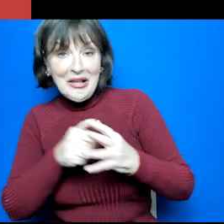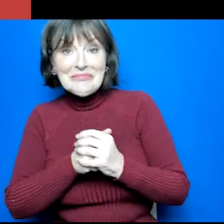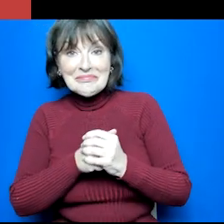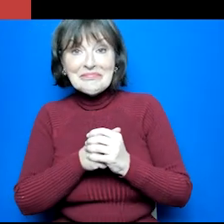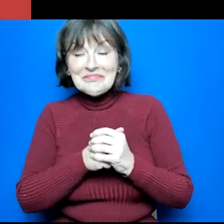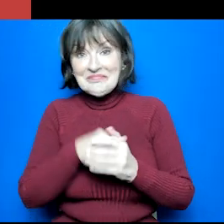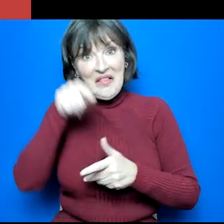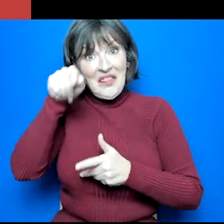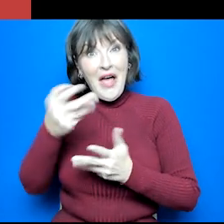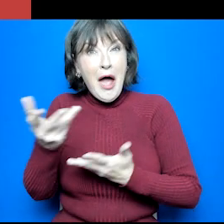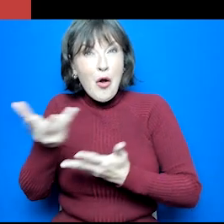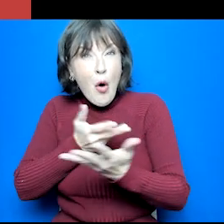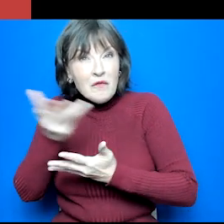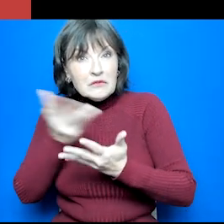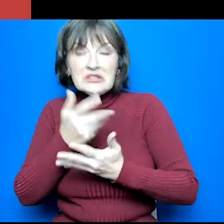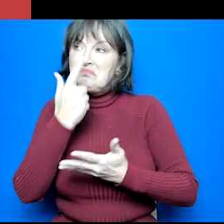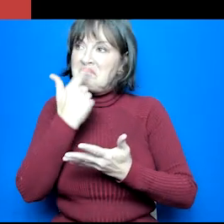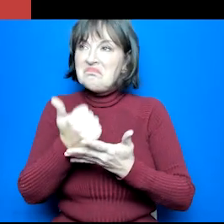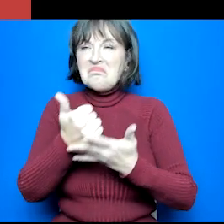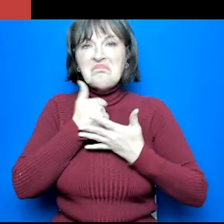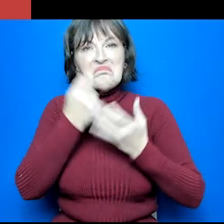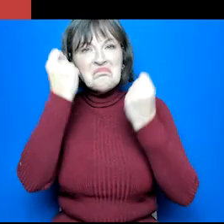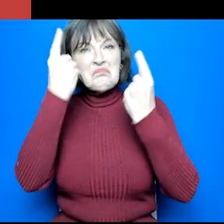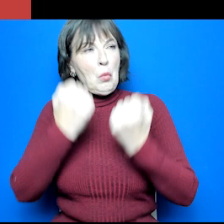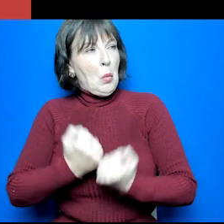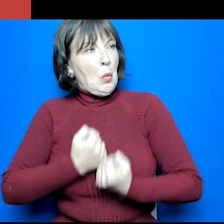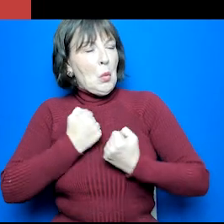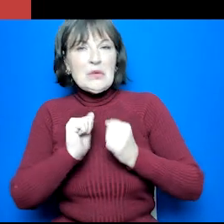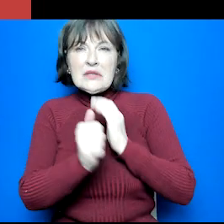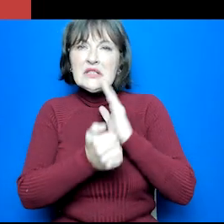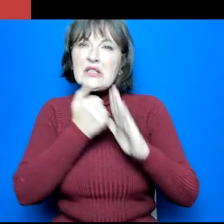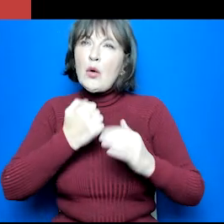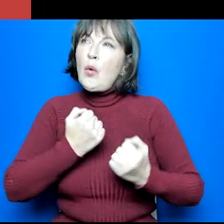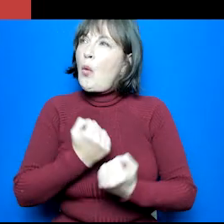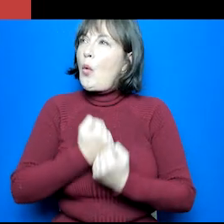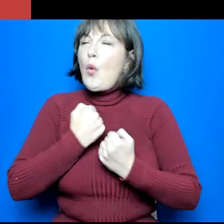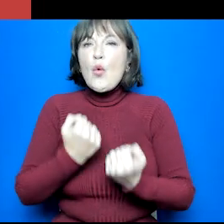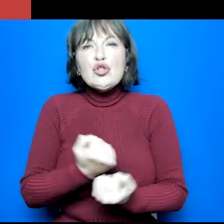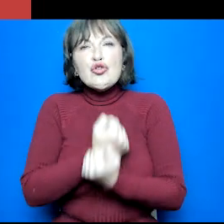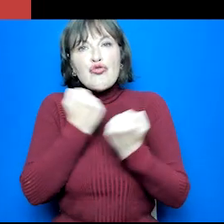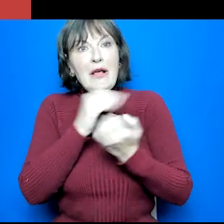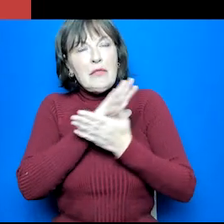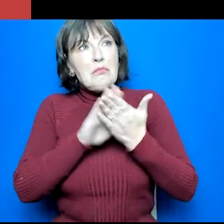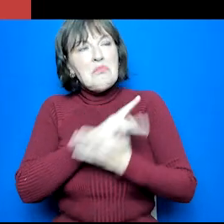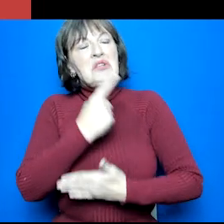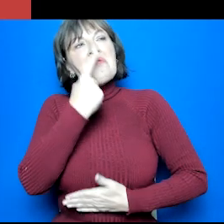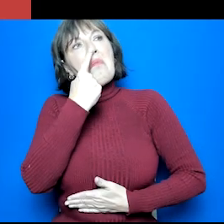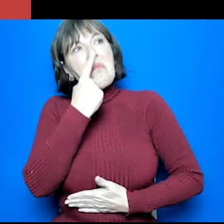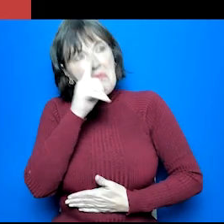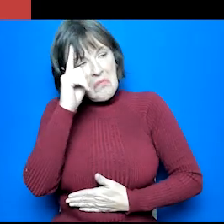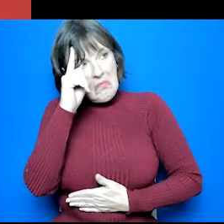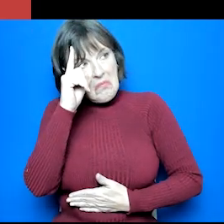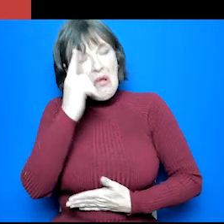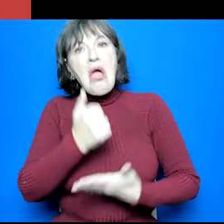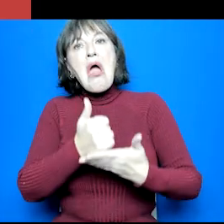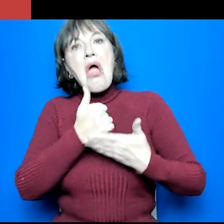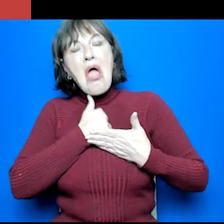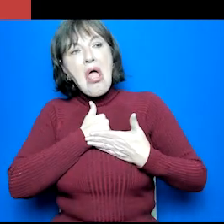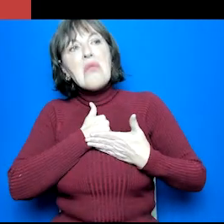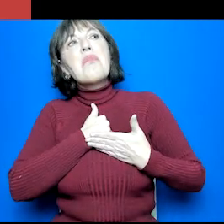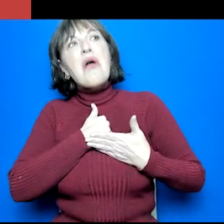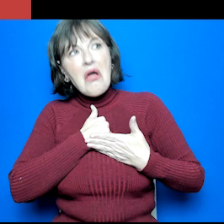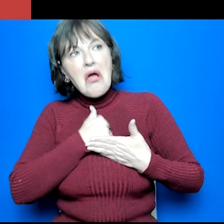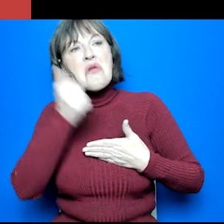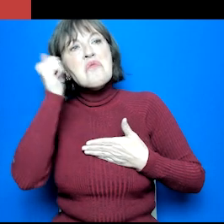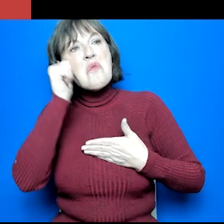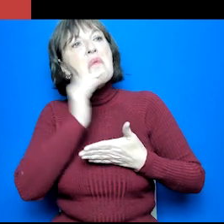conversations can help them understand more about their own skills and strengths in relation to their option choices. And remember that there's plenty of